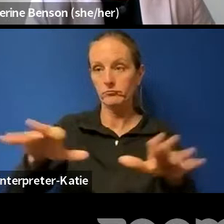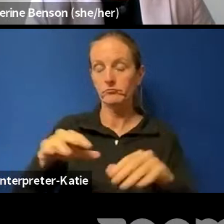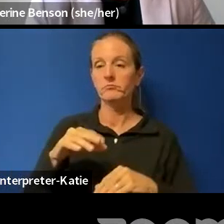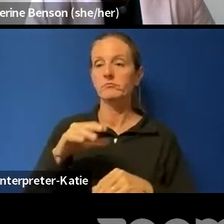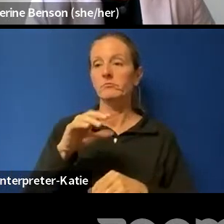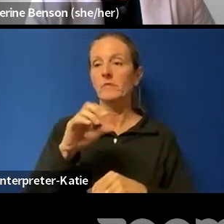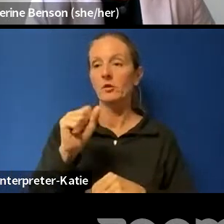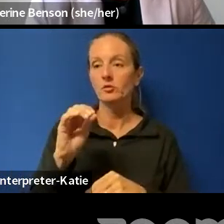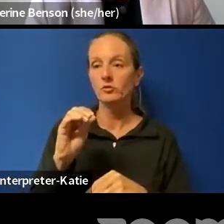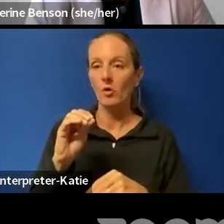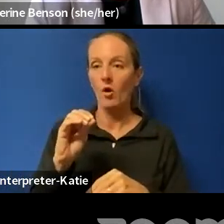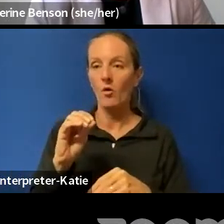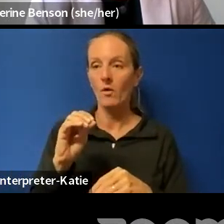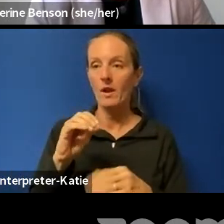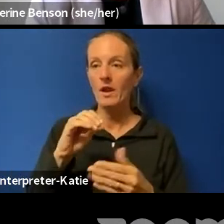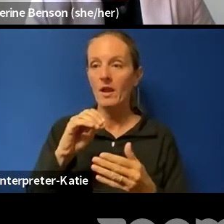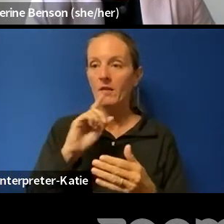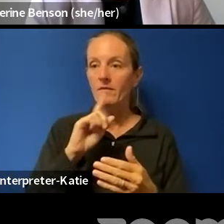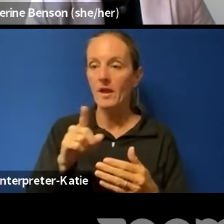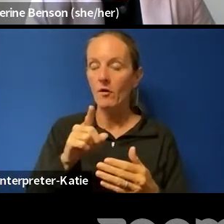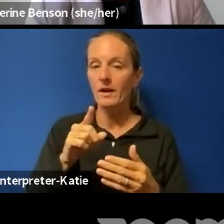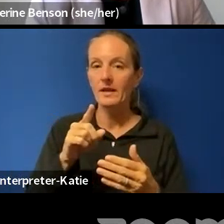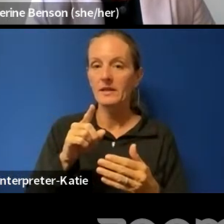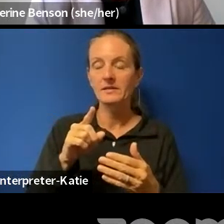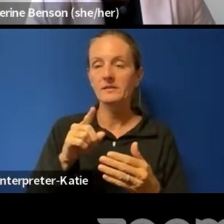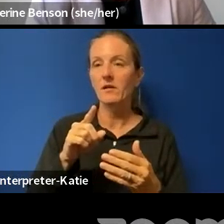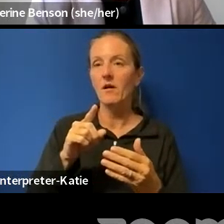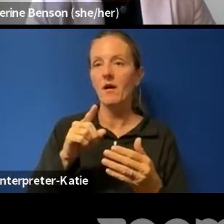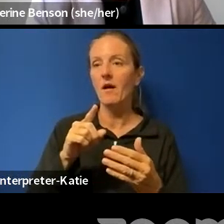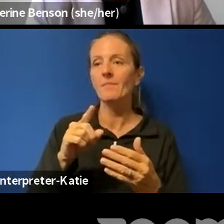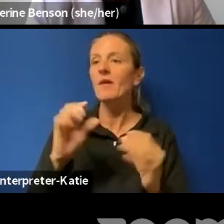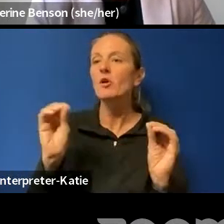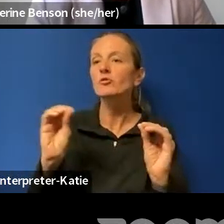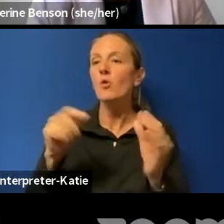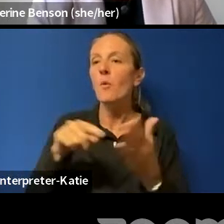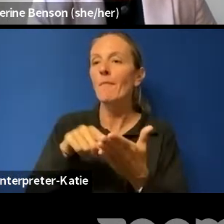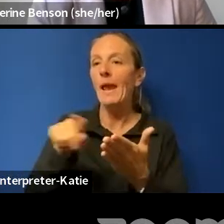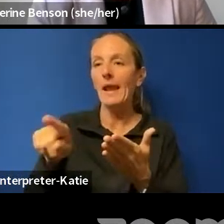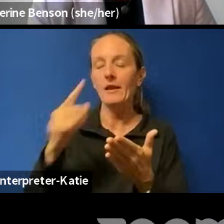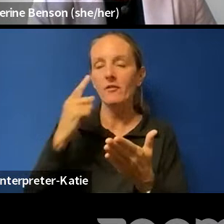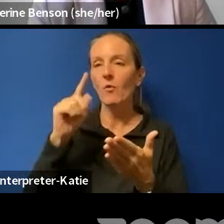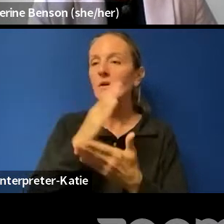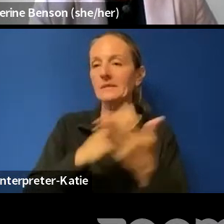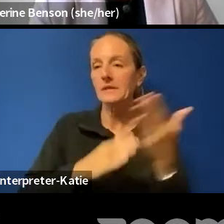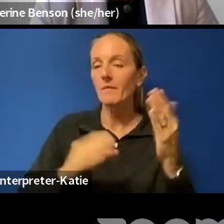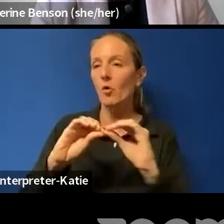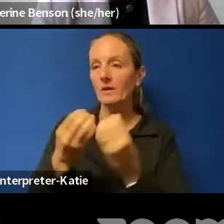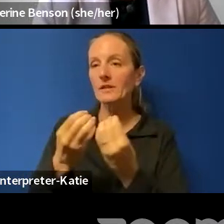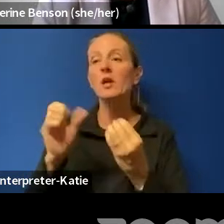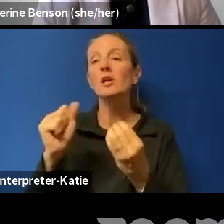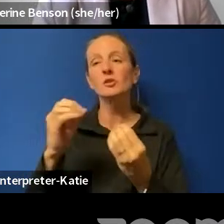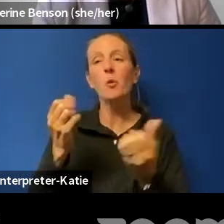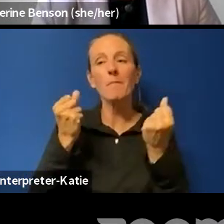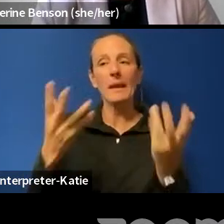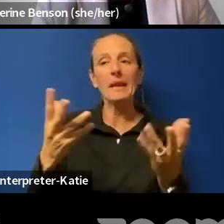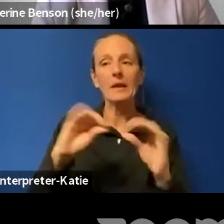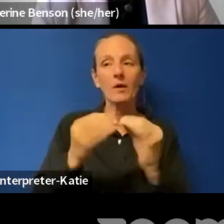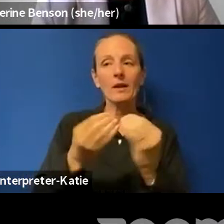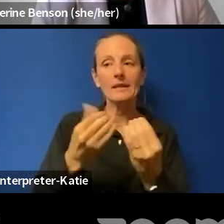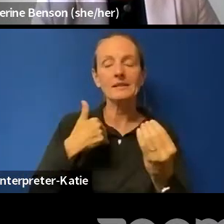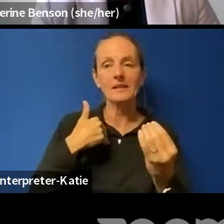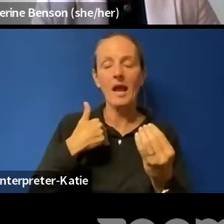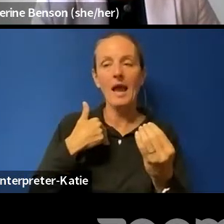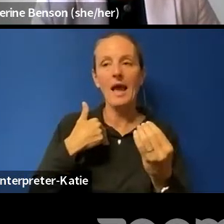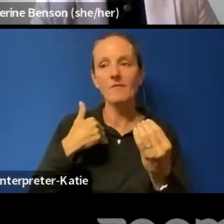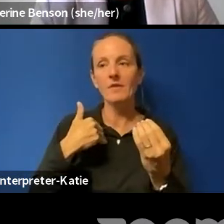long time. Uh, there is no Canadian equivalence fully to them. Uh, so there's a lot of organizations that have stepped up in the last year, uh,